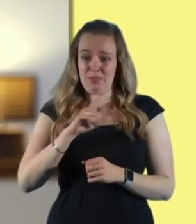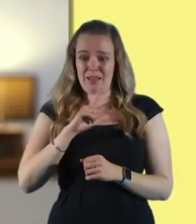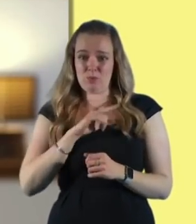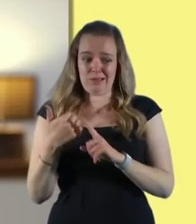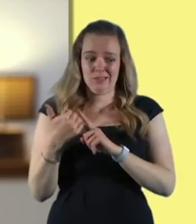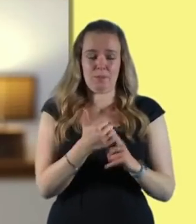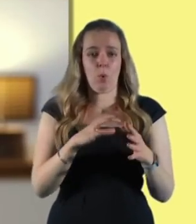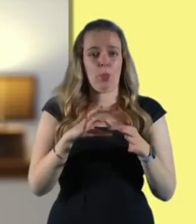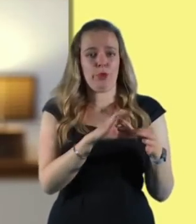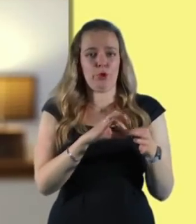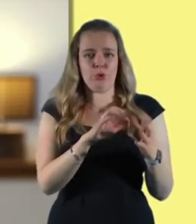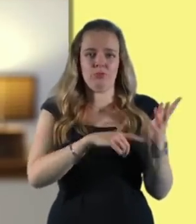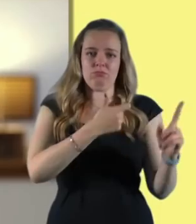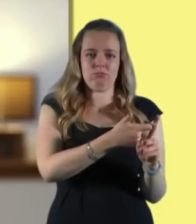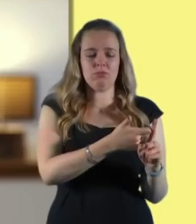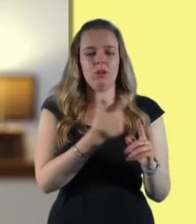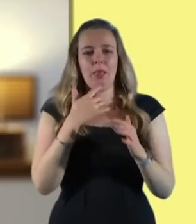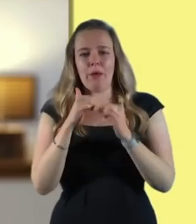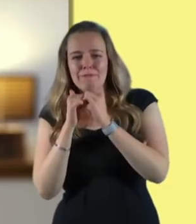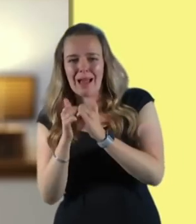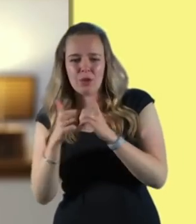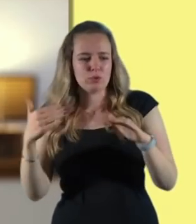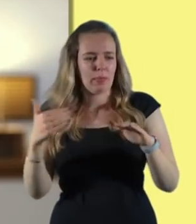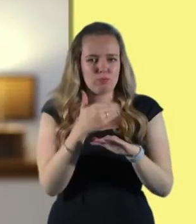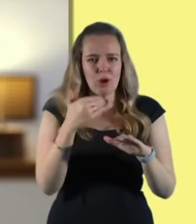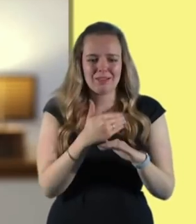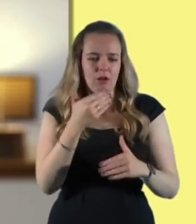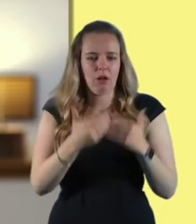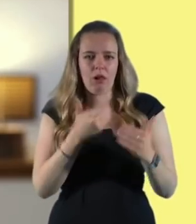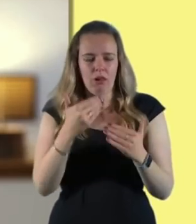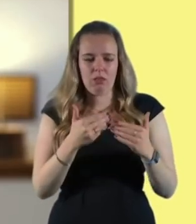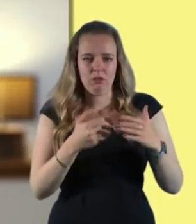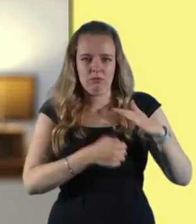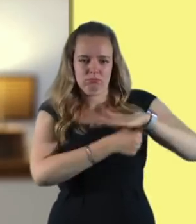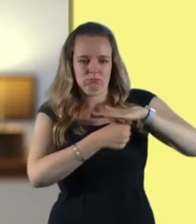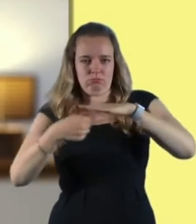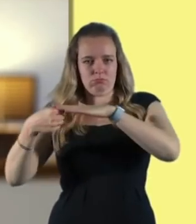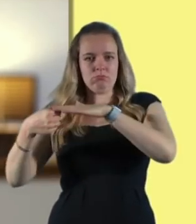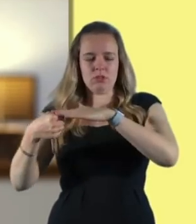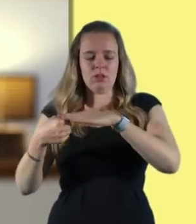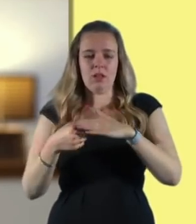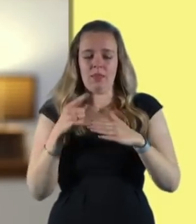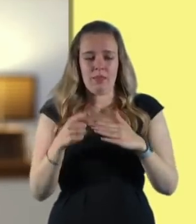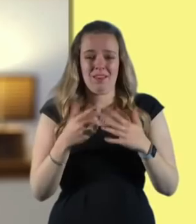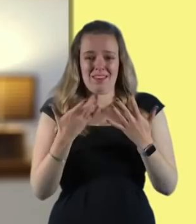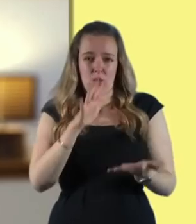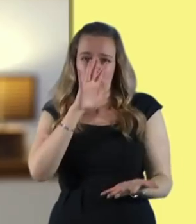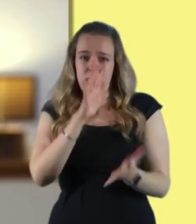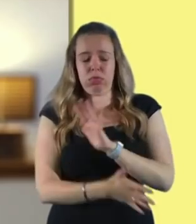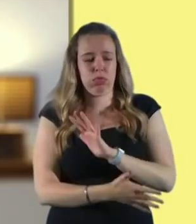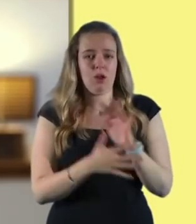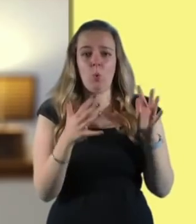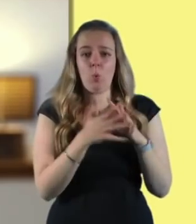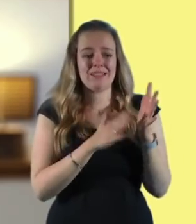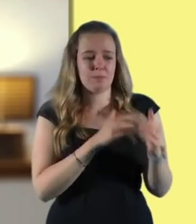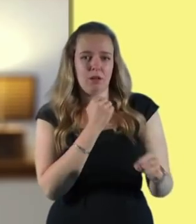But both the values and the practical measures that underpin that system are being dismantled by Westminster governments we